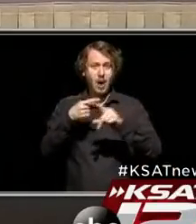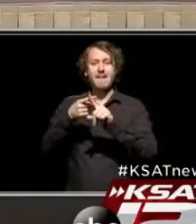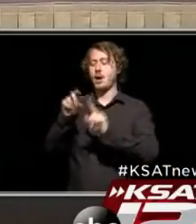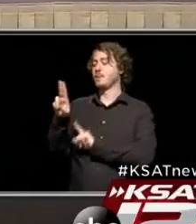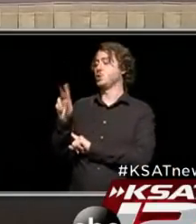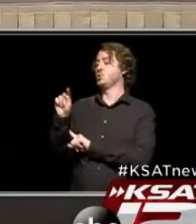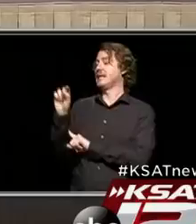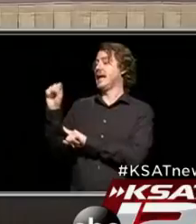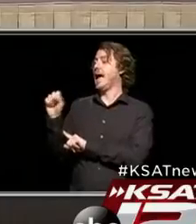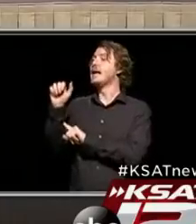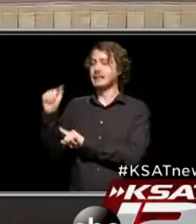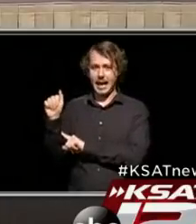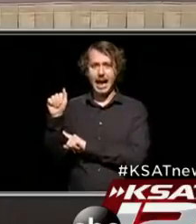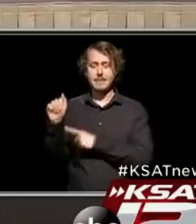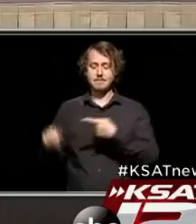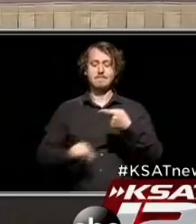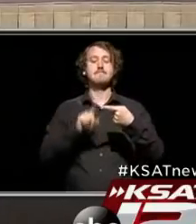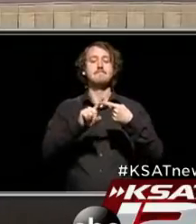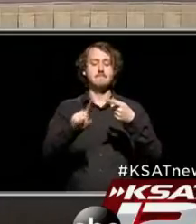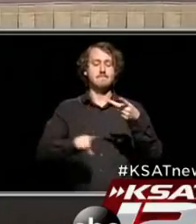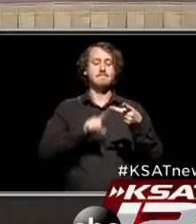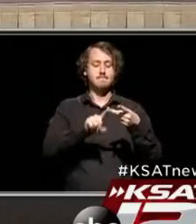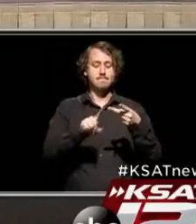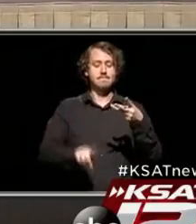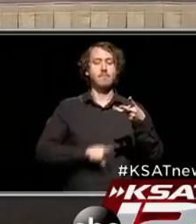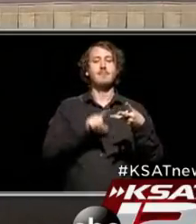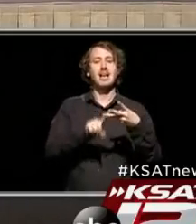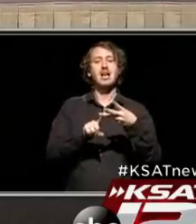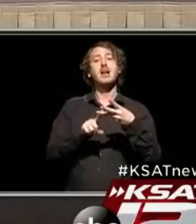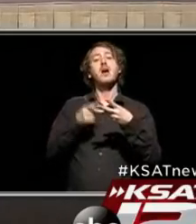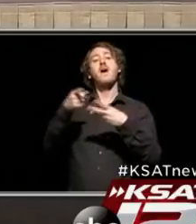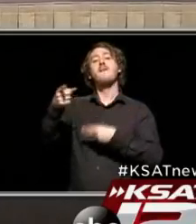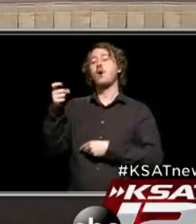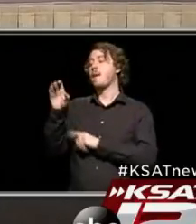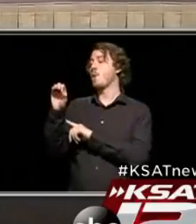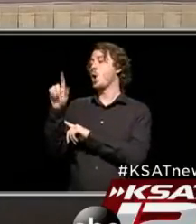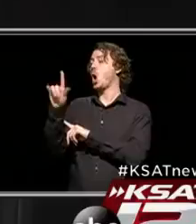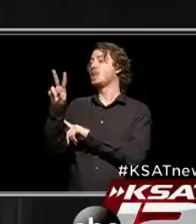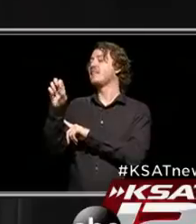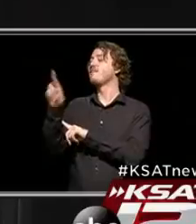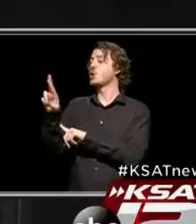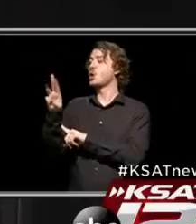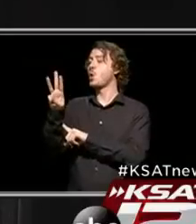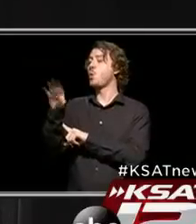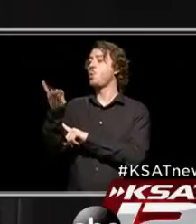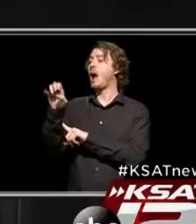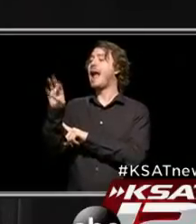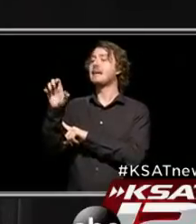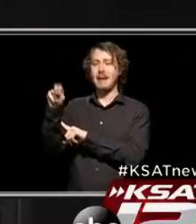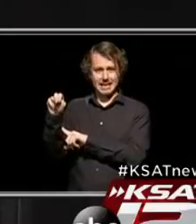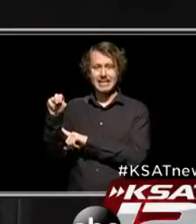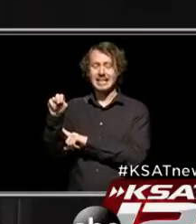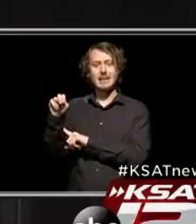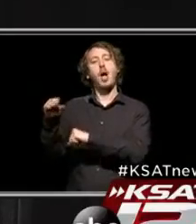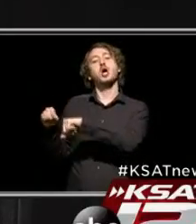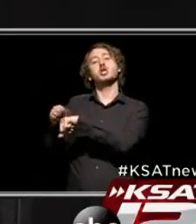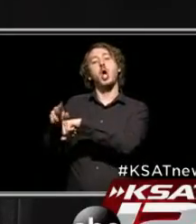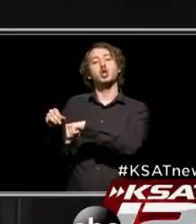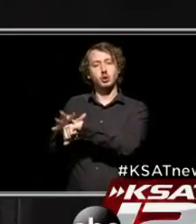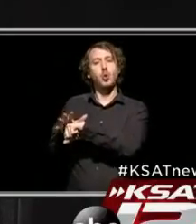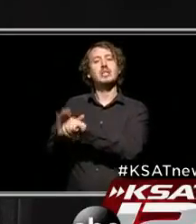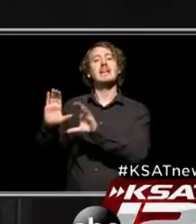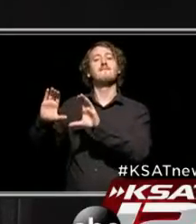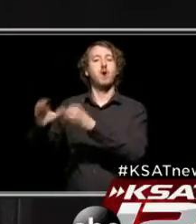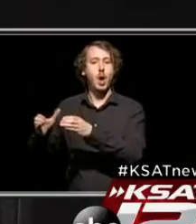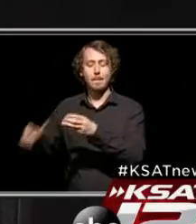UTSA, one of them will be from Oliver Wyman, which is an international consulting firm, and then one of them